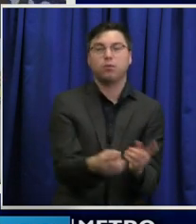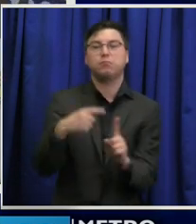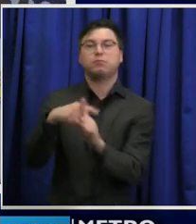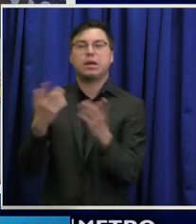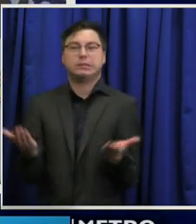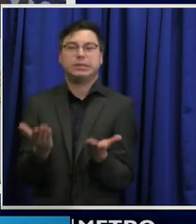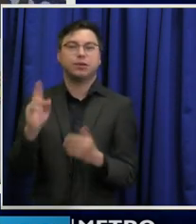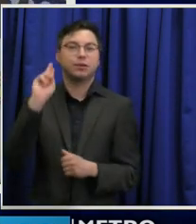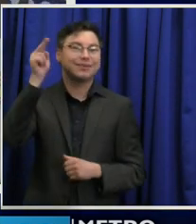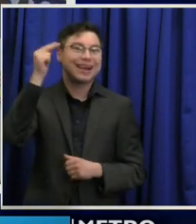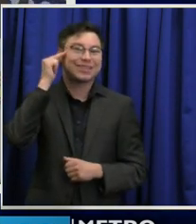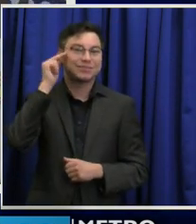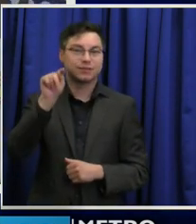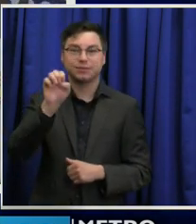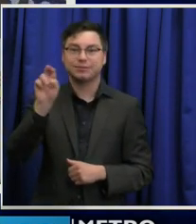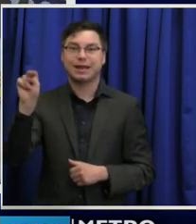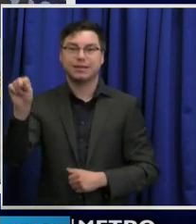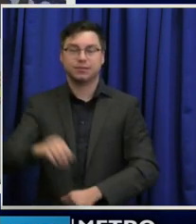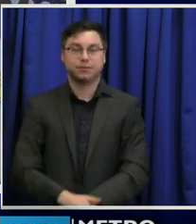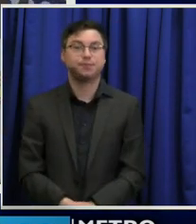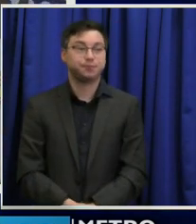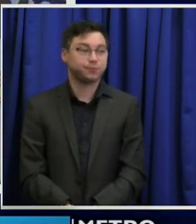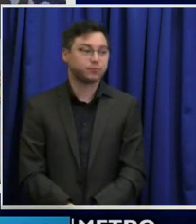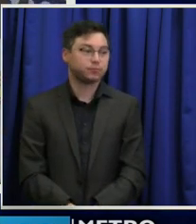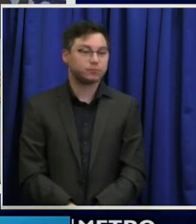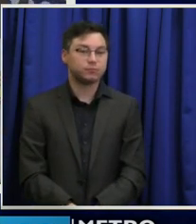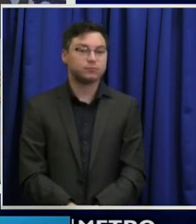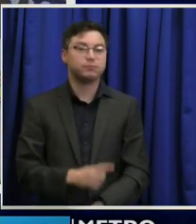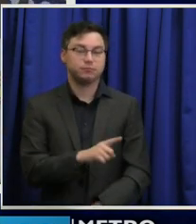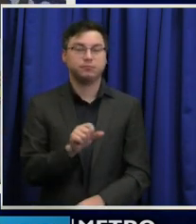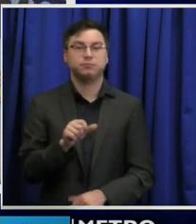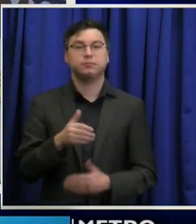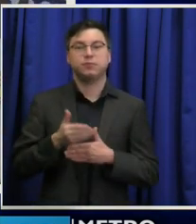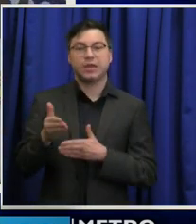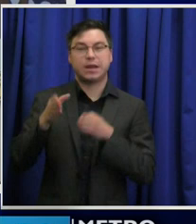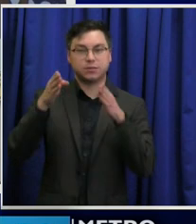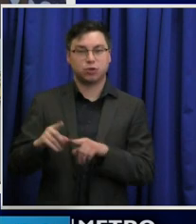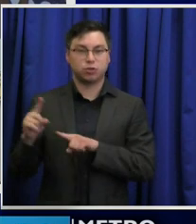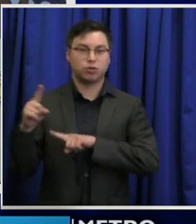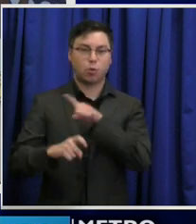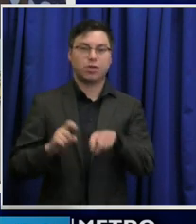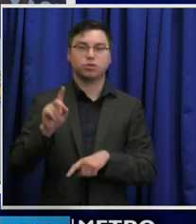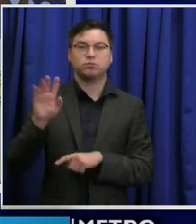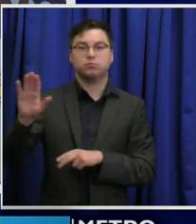Our next question is from Kathleen Siri at channel 17. Go ahead, Kathleen.